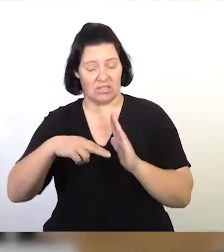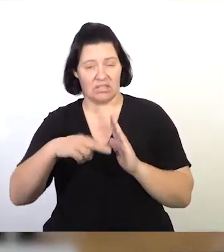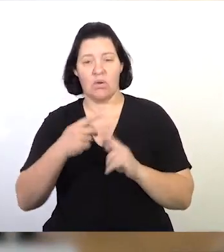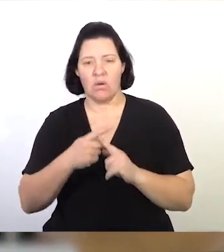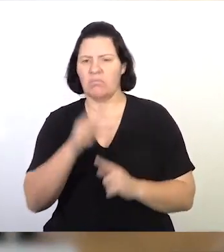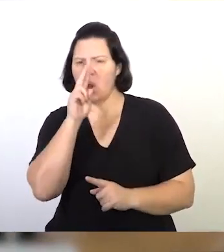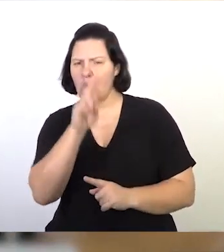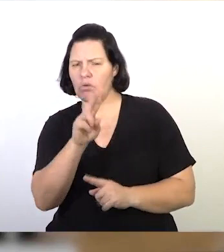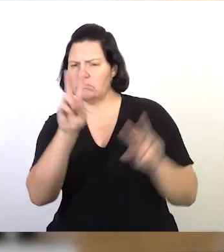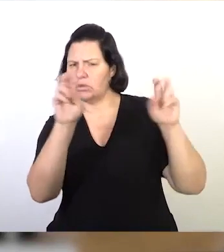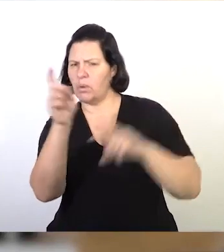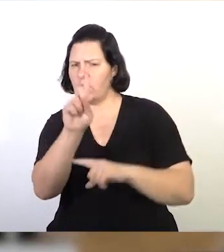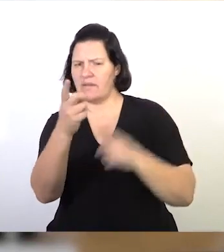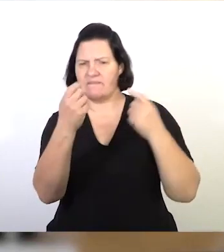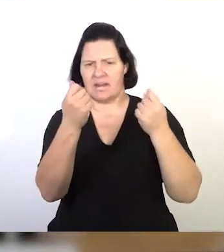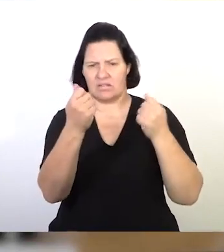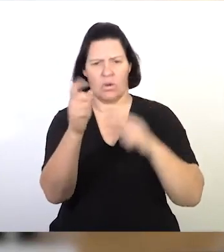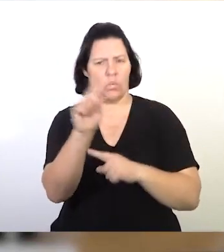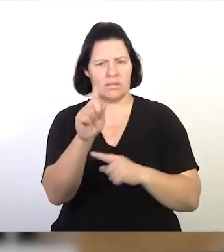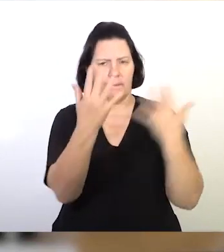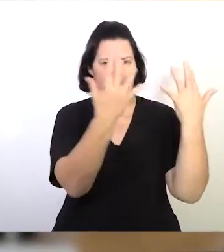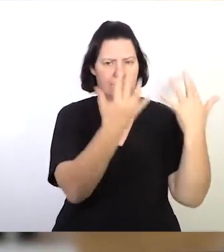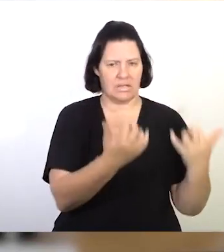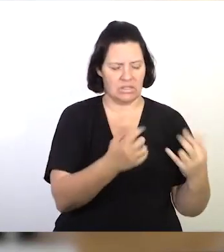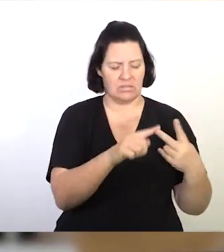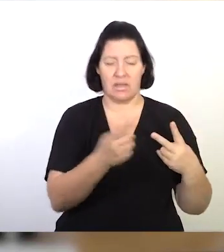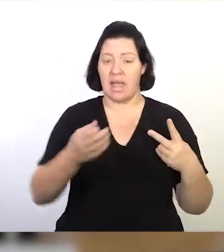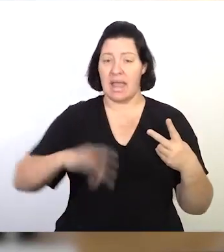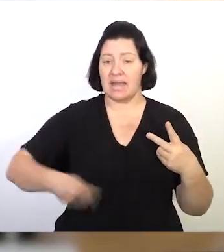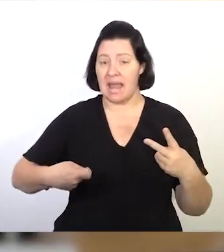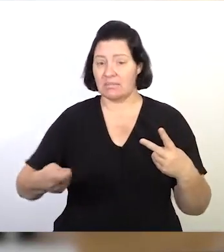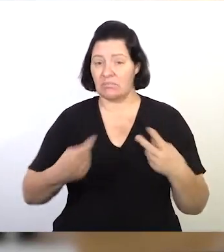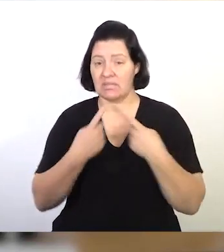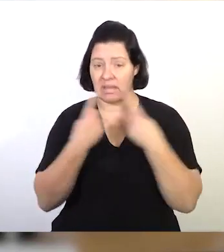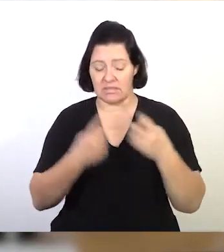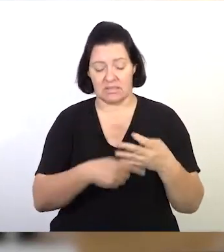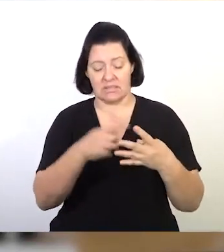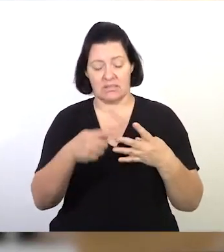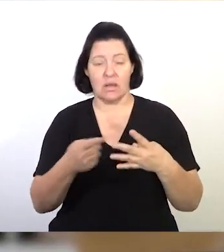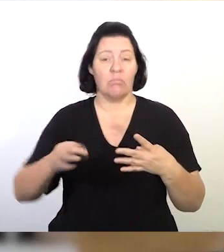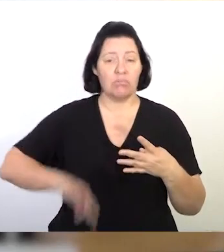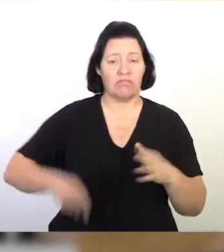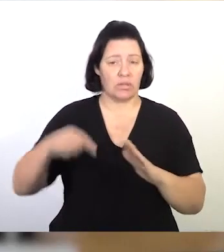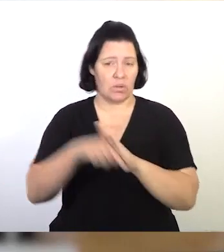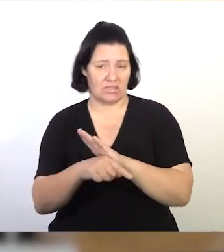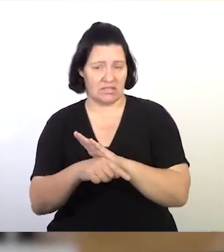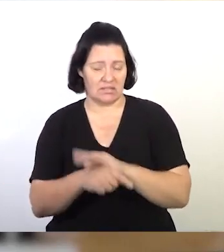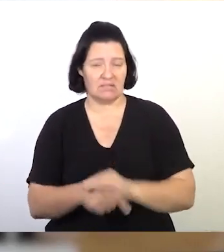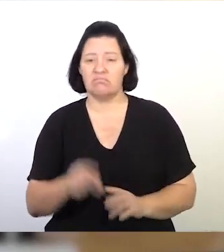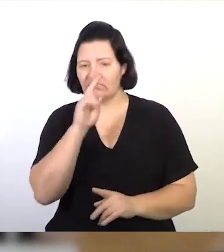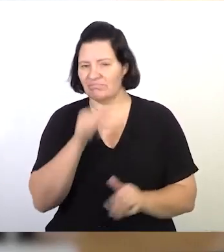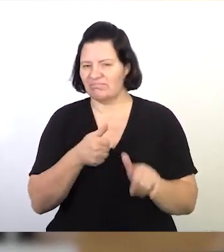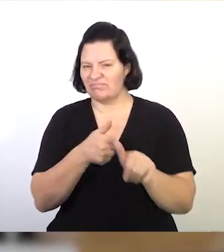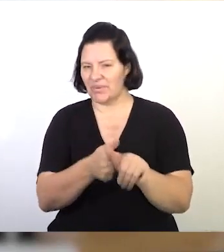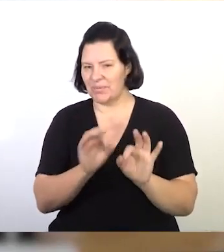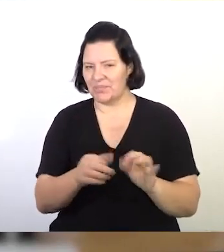at topic of finance, more specifically at budgets, income and expenditure statements, profit and loss. Now